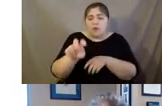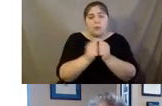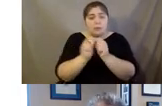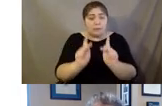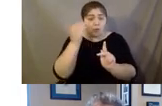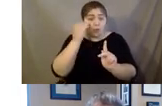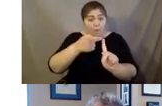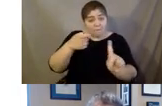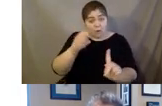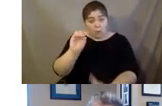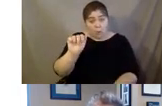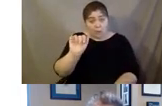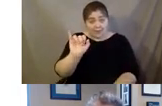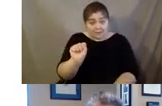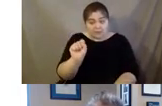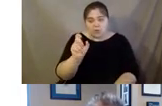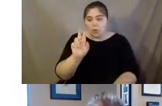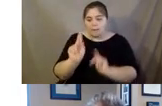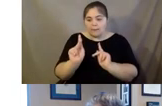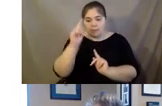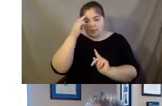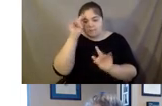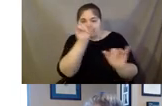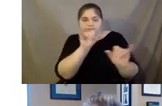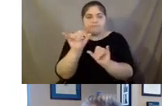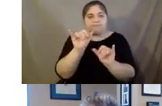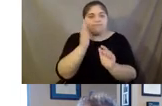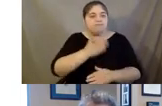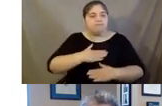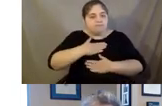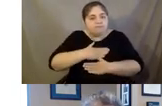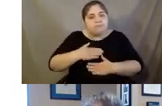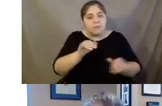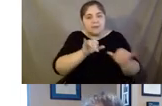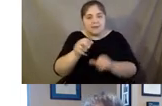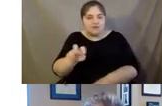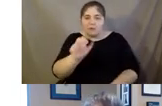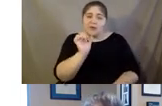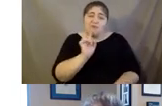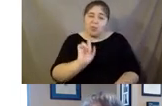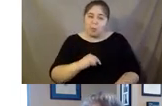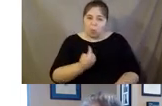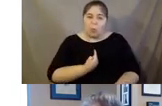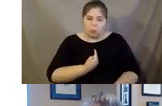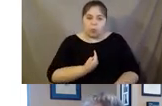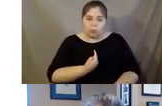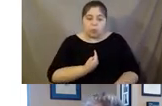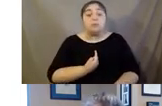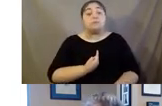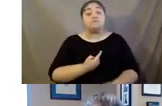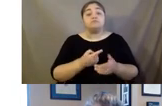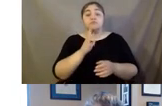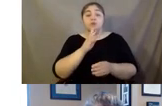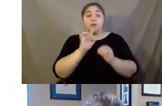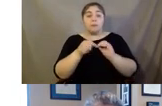or are like-minded and on the same trip with you. So you never are really alone. Um, we talked a little bit about